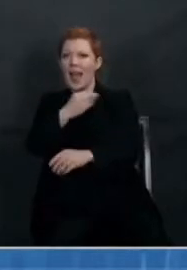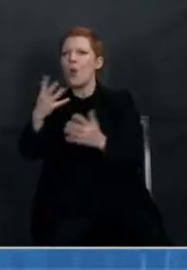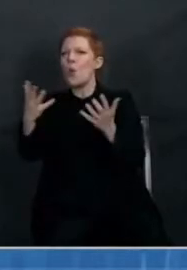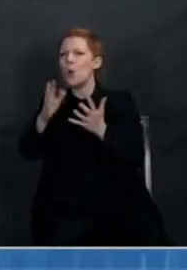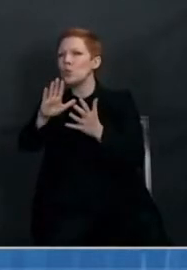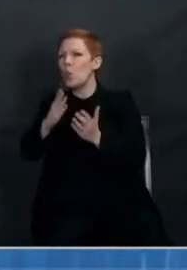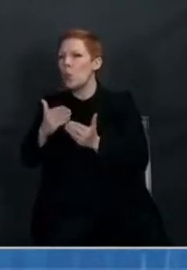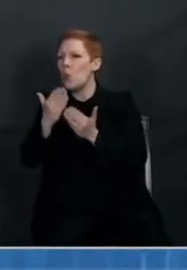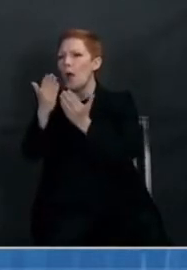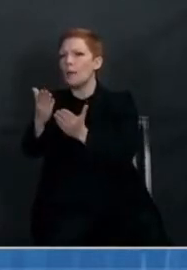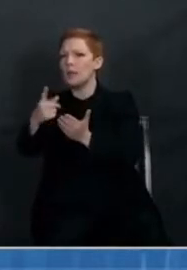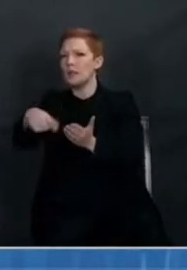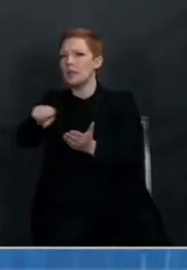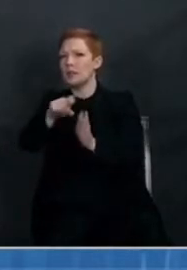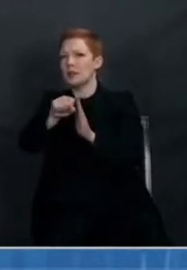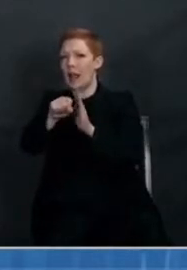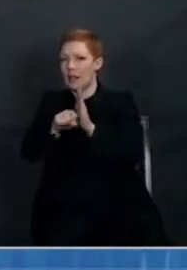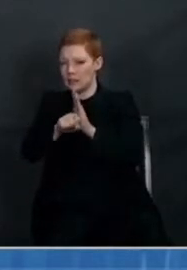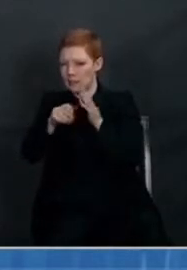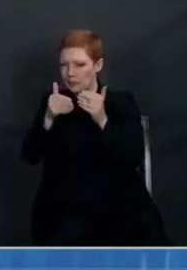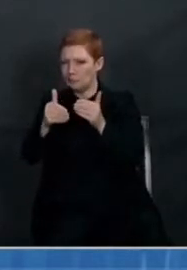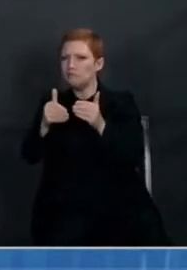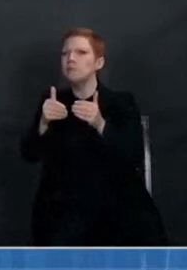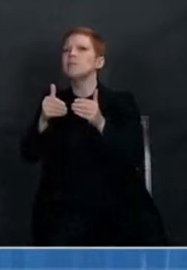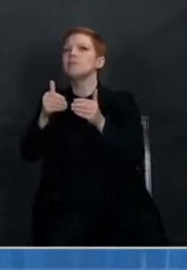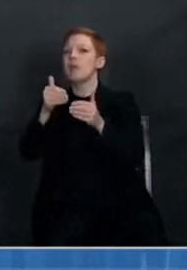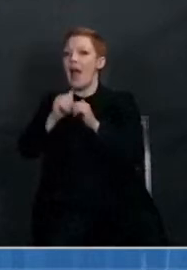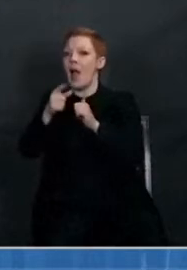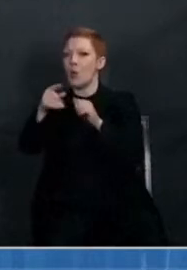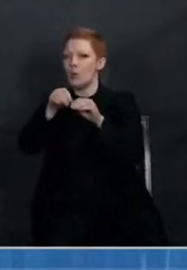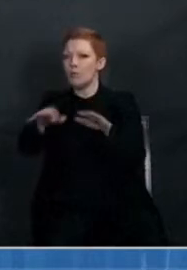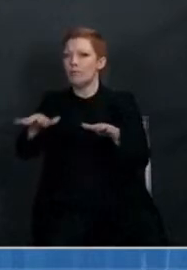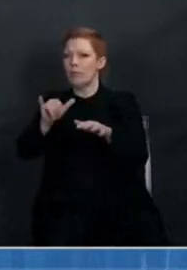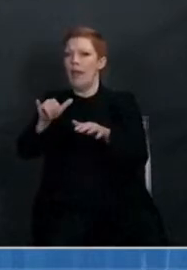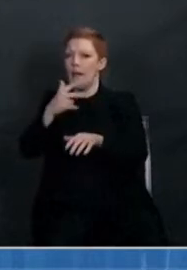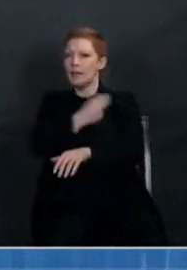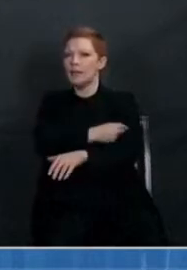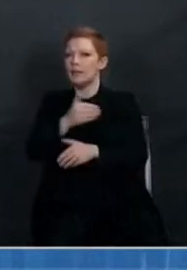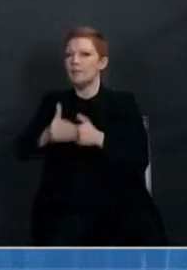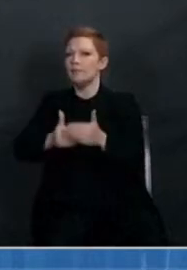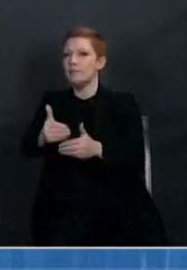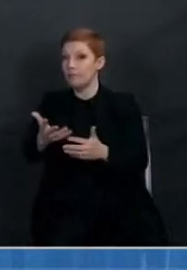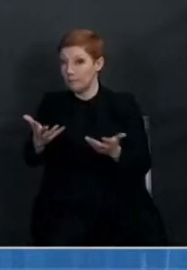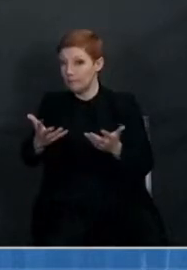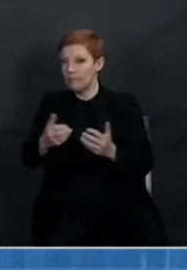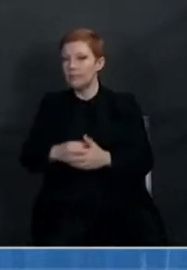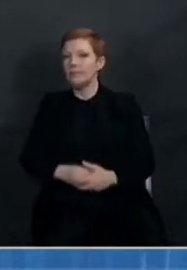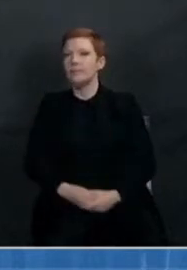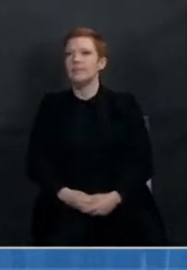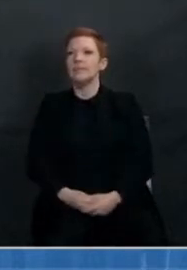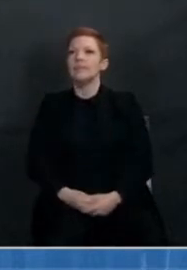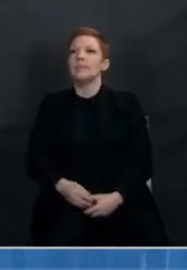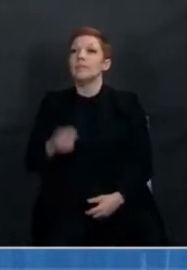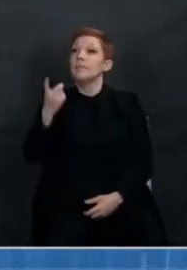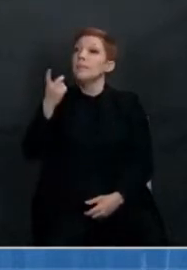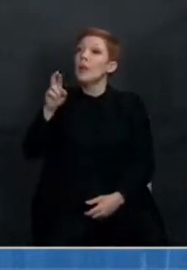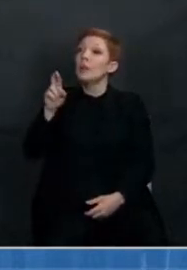to improve racial equity and how the vaccine is distributed? Thank you. Thank you. Dr. Nunez-Smith.